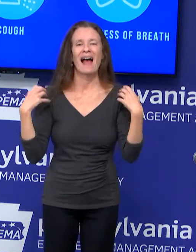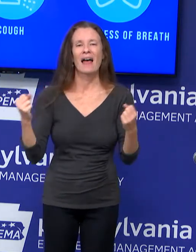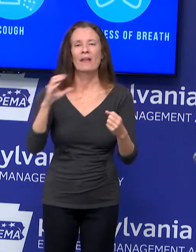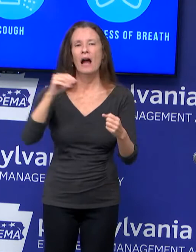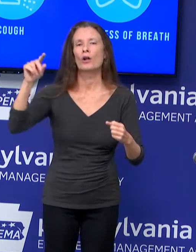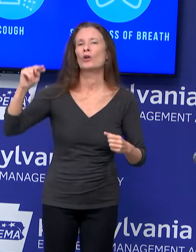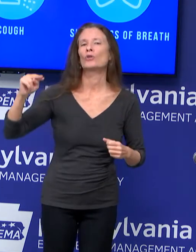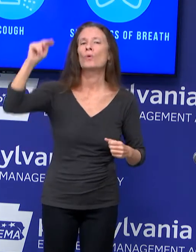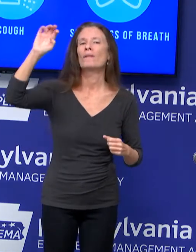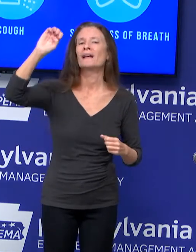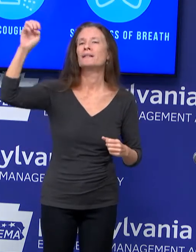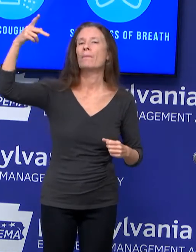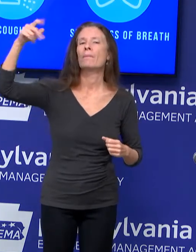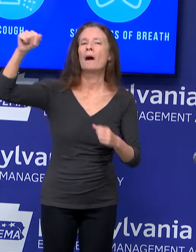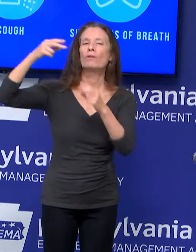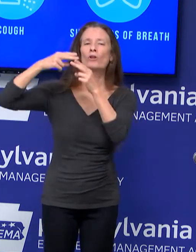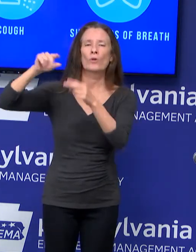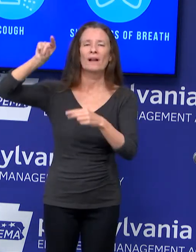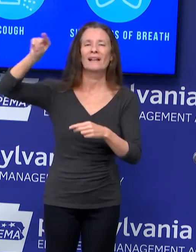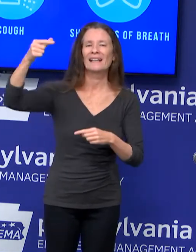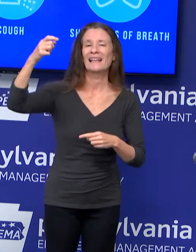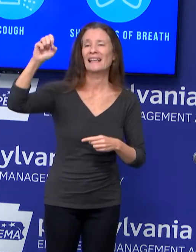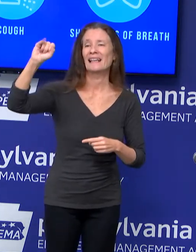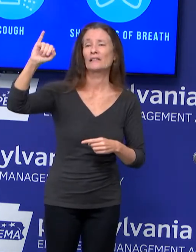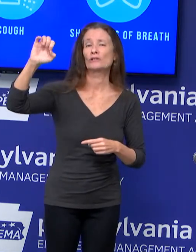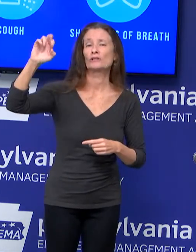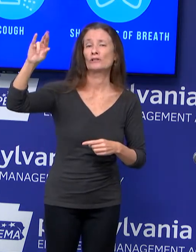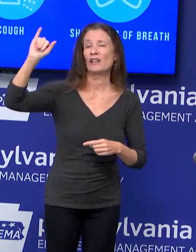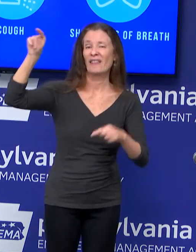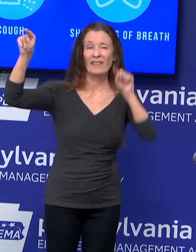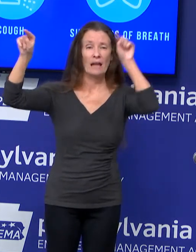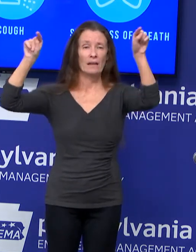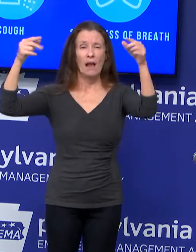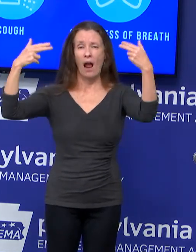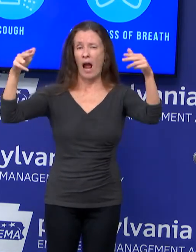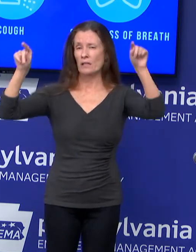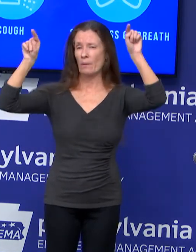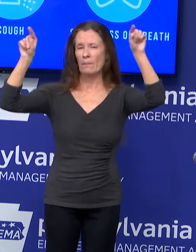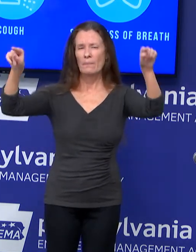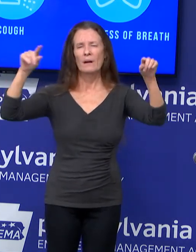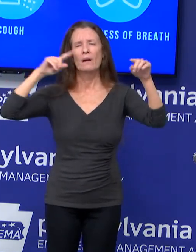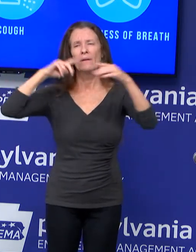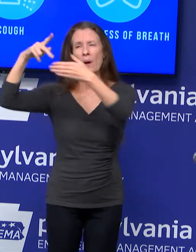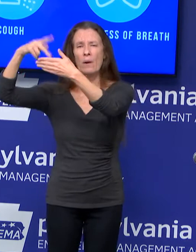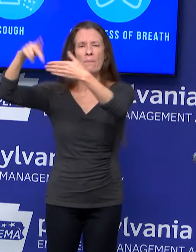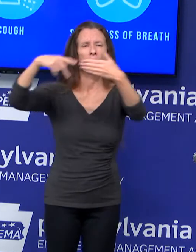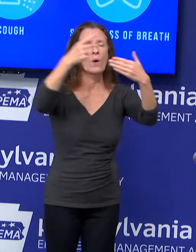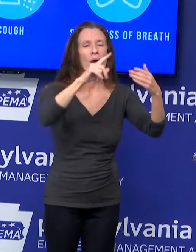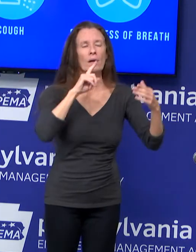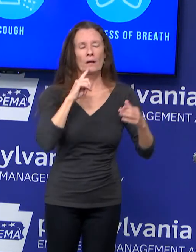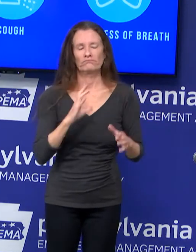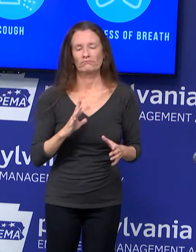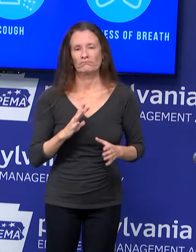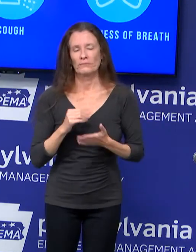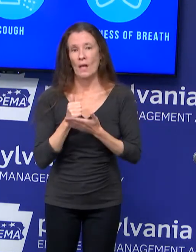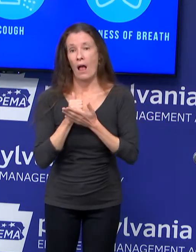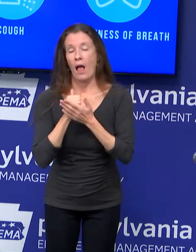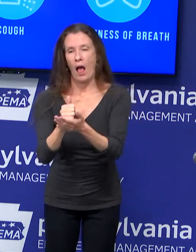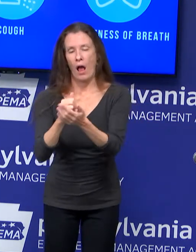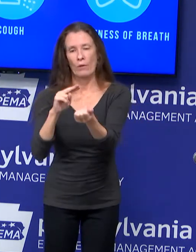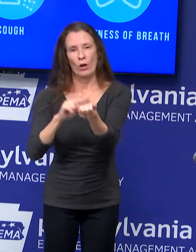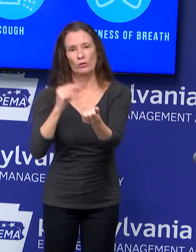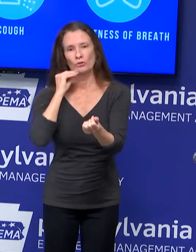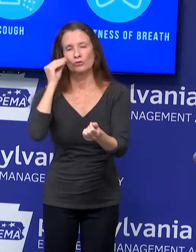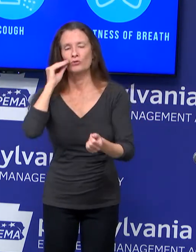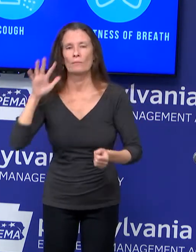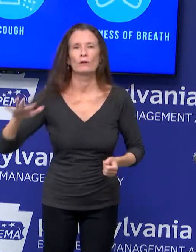And that program has been great and has really aided Department of Health and Human Services in terms of protecting those